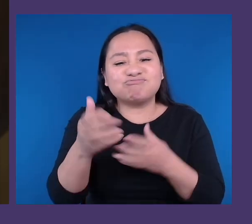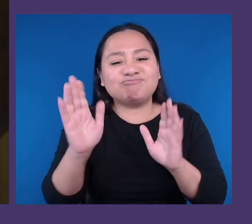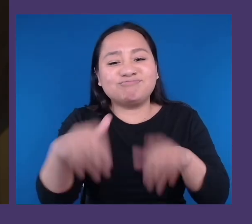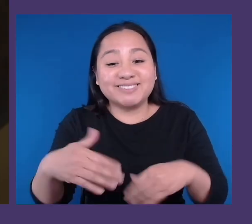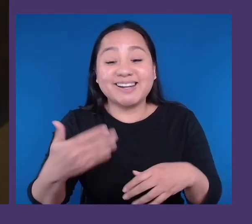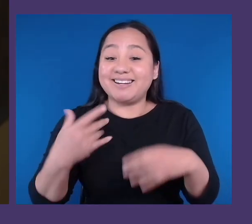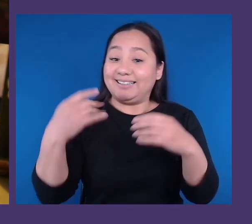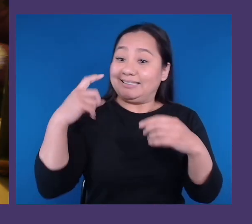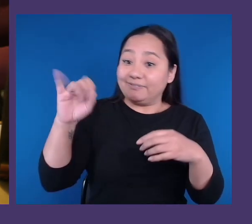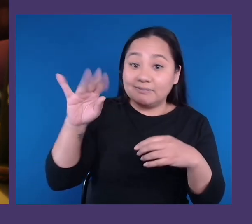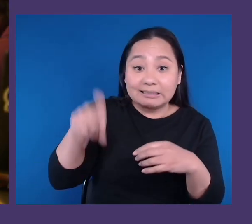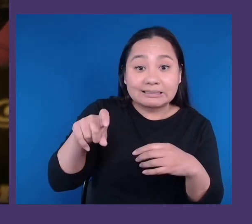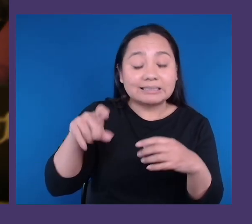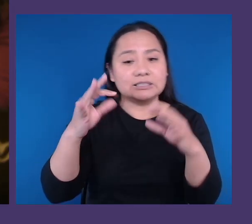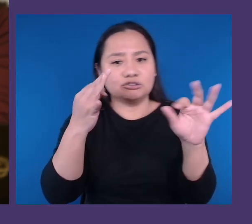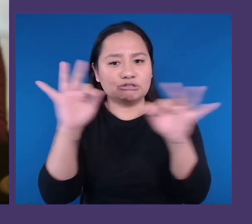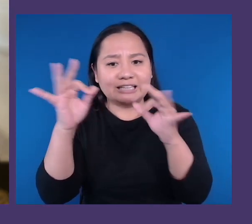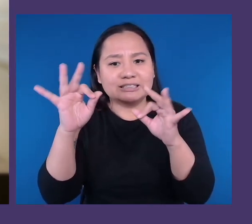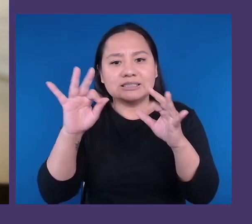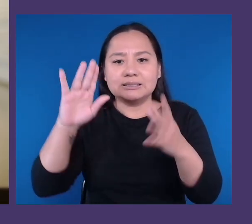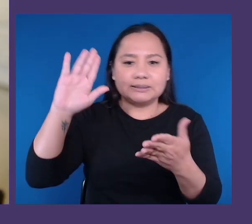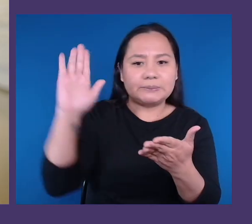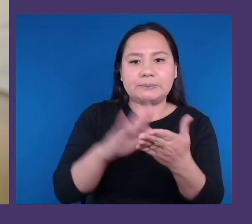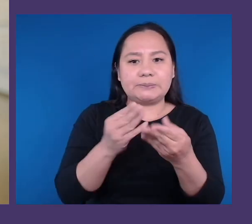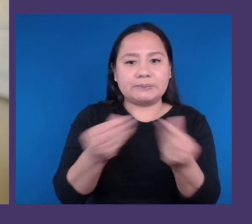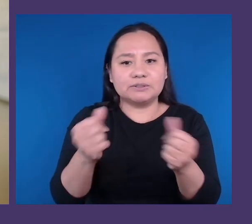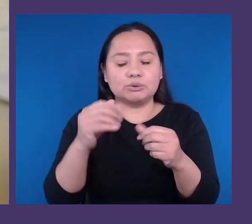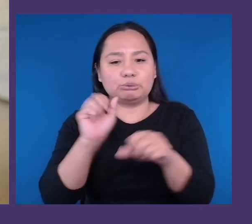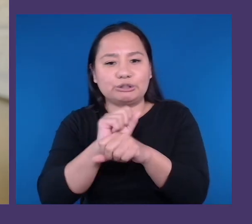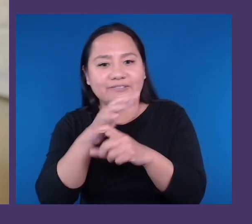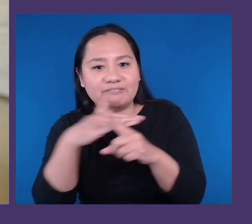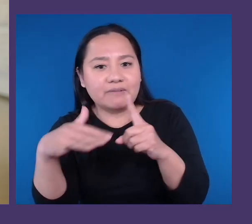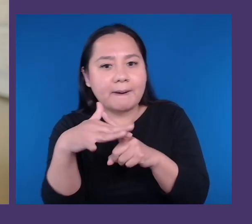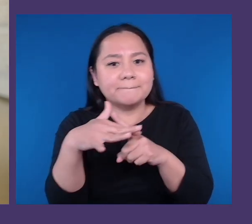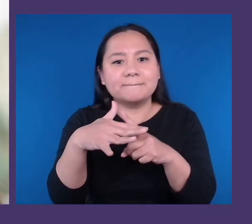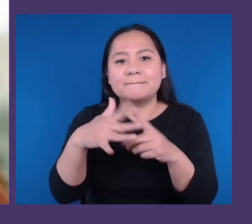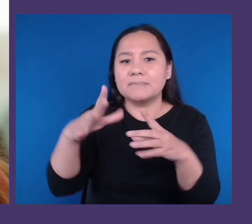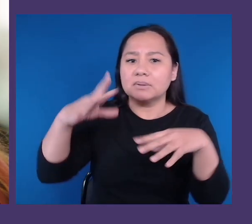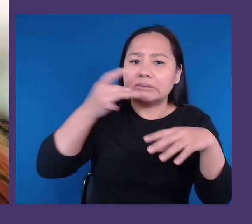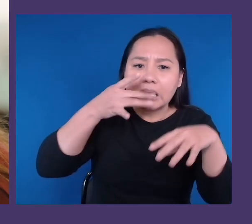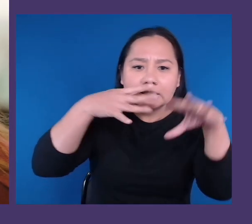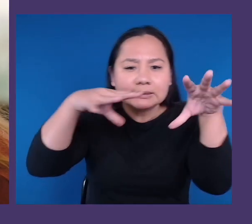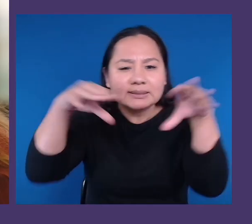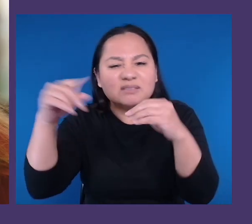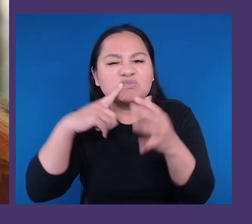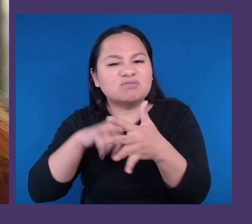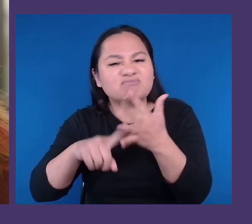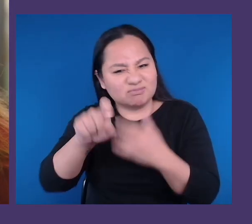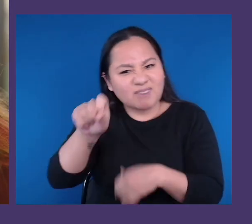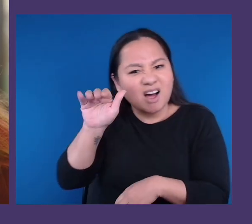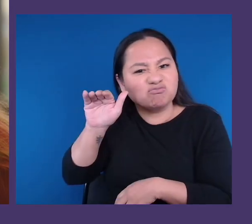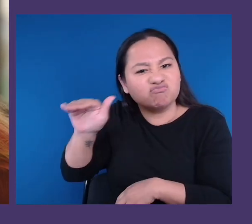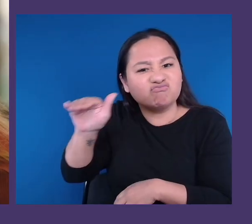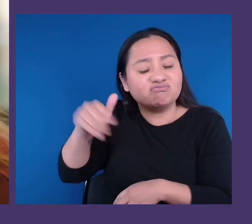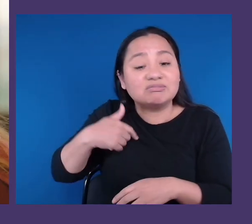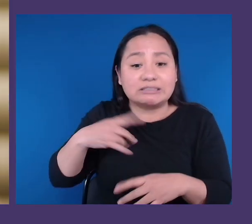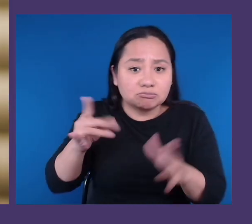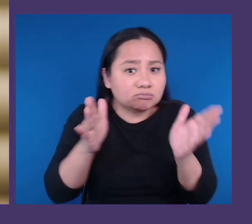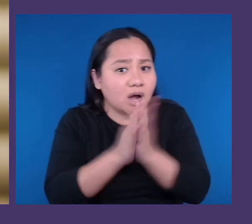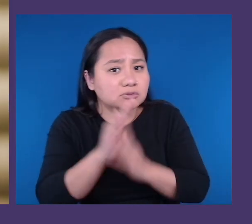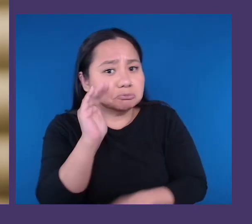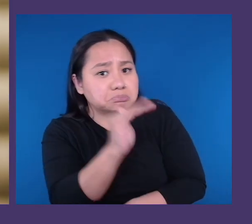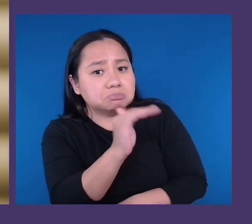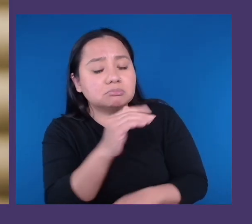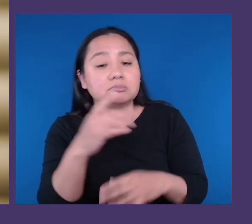you can ask for it. I requested a pair of noise-canceling headphones, and I find that that helps me stay focused and on task at work.